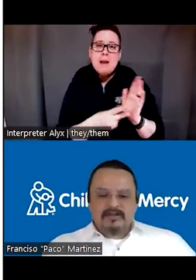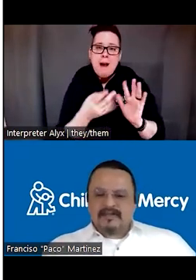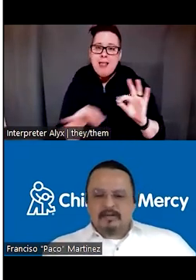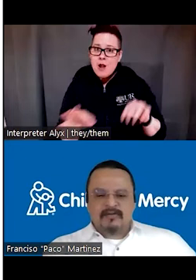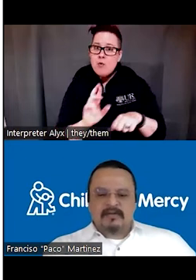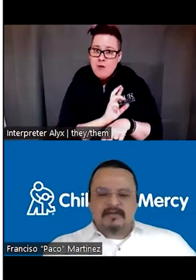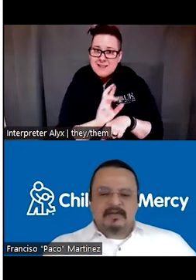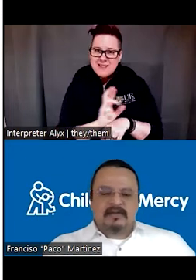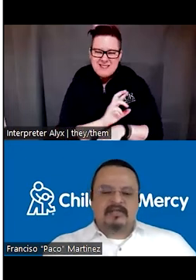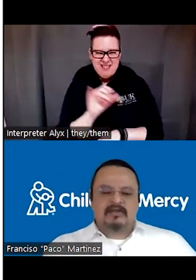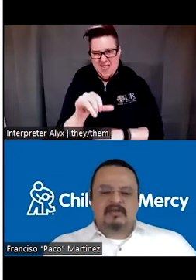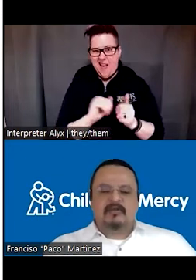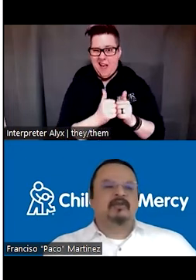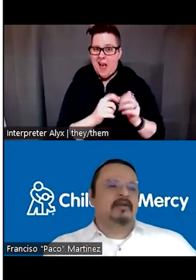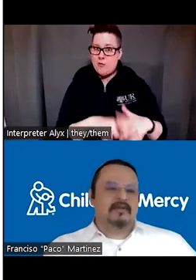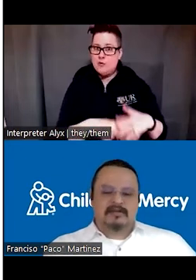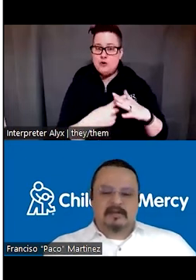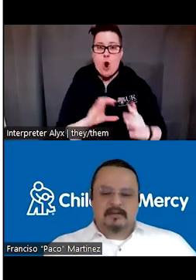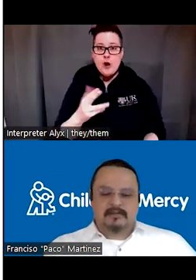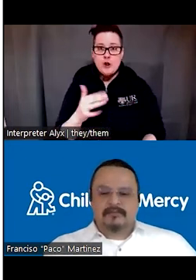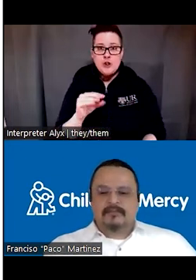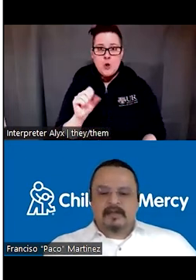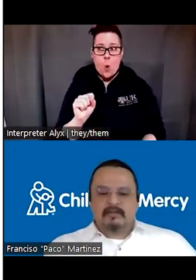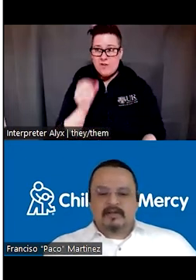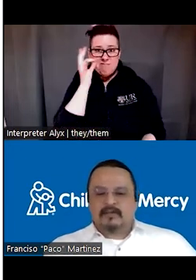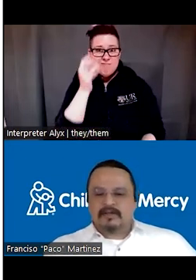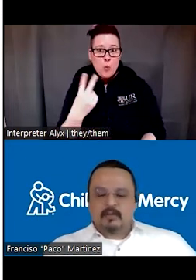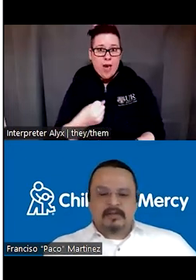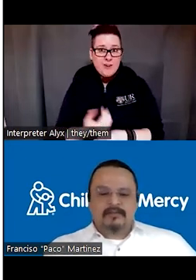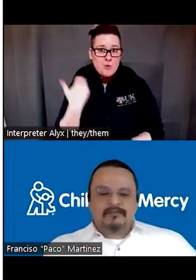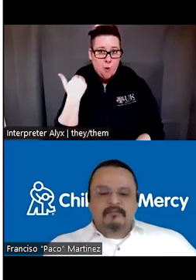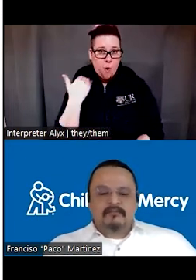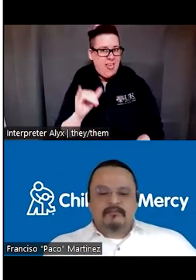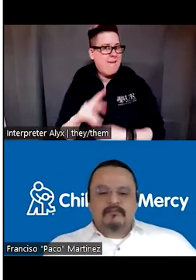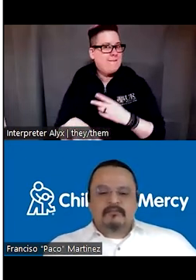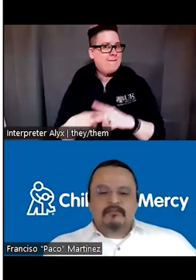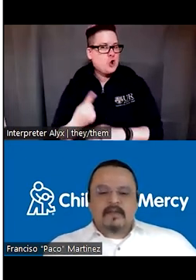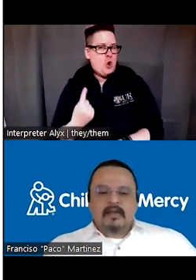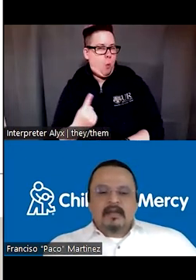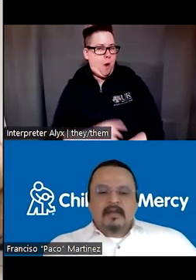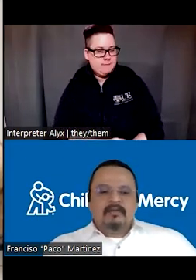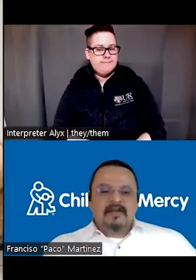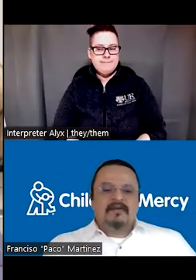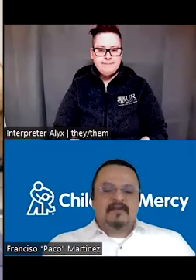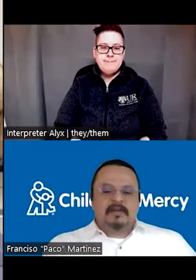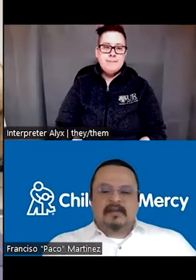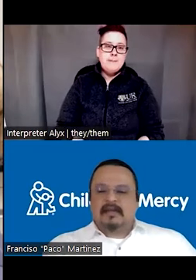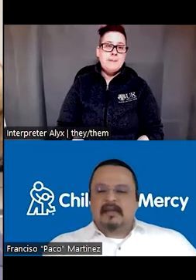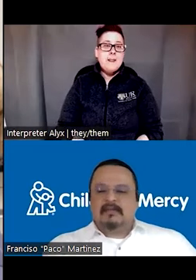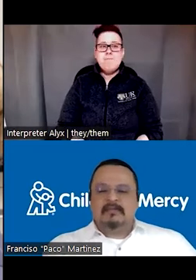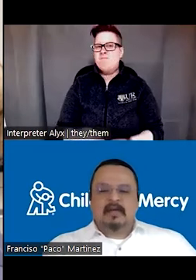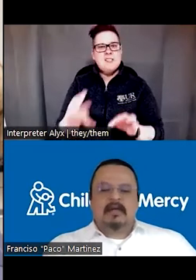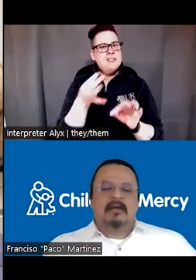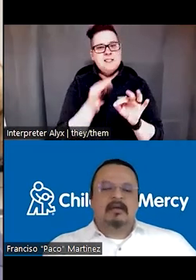So that's how it started Chico's almost 12 years ago. That was version one. And it was a very simple